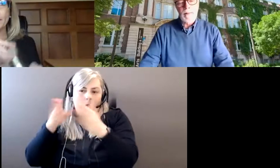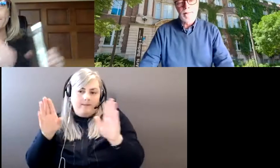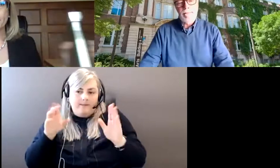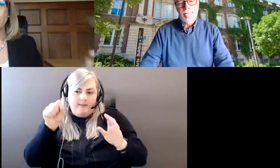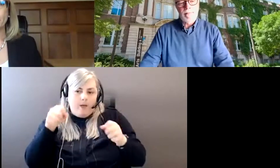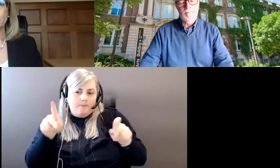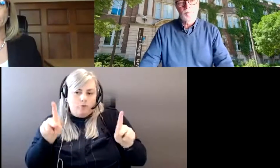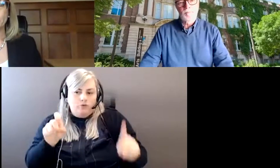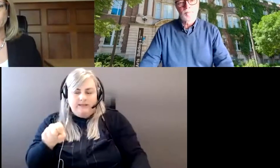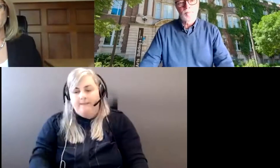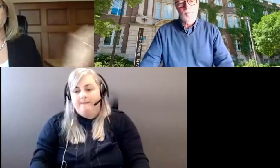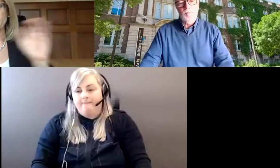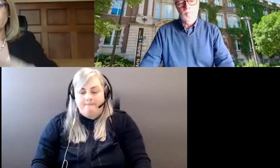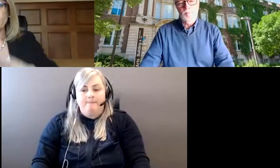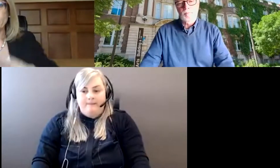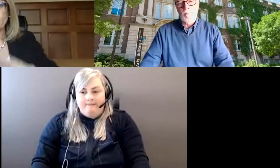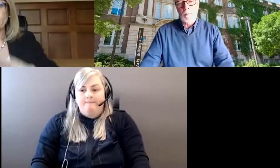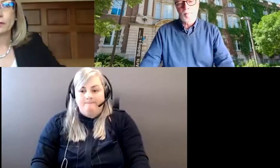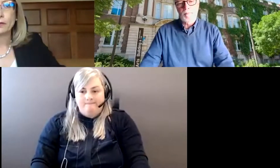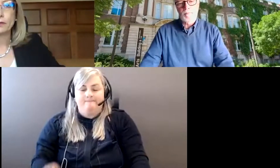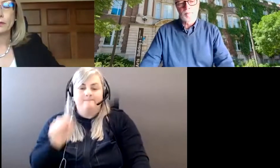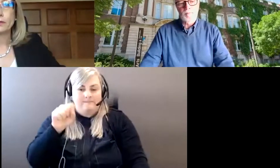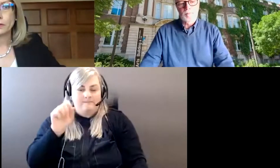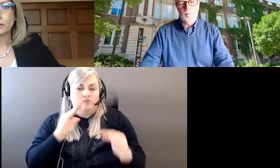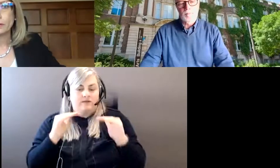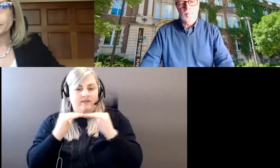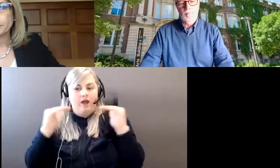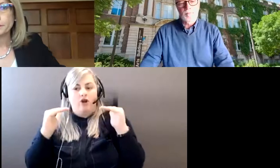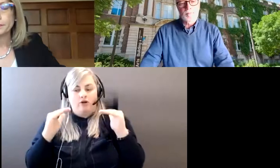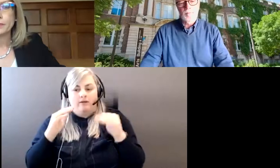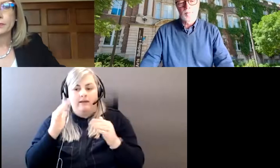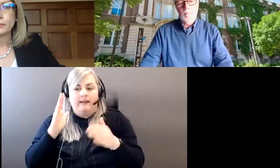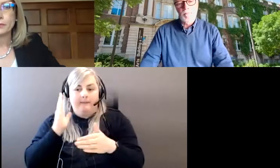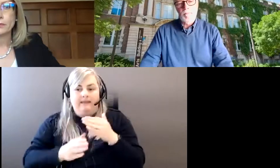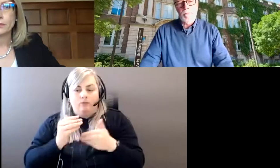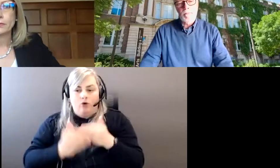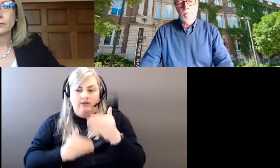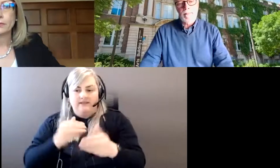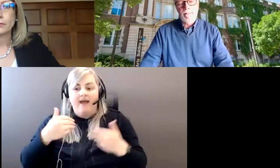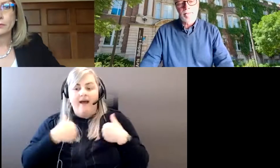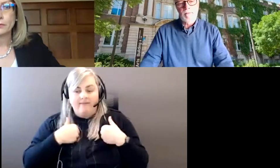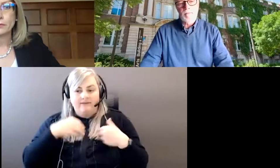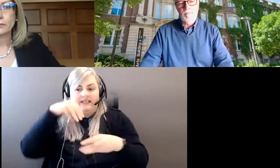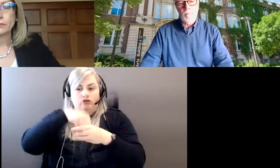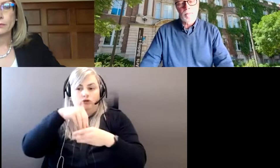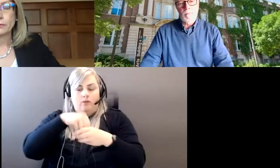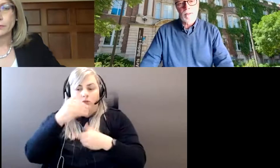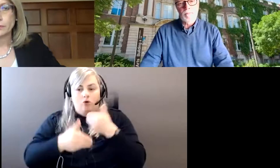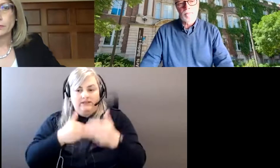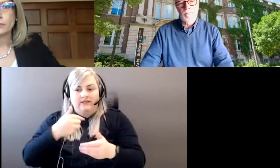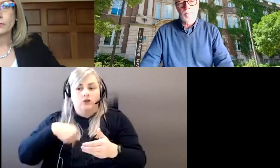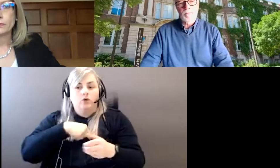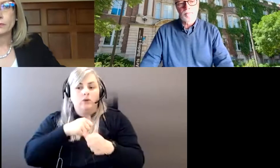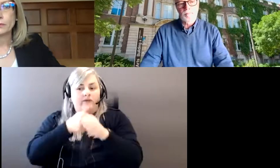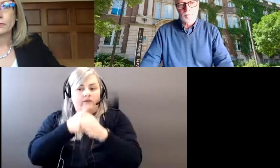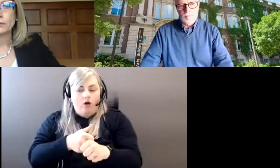They will be through a fair and complete process. Uh, there are internal processes that we are following to make sure that internals are given